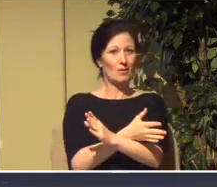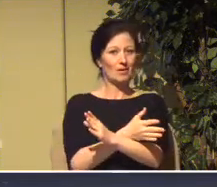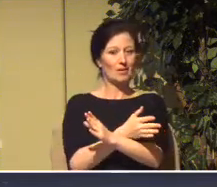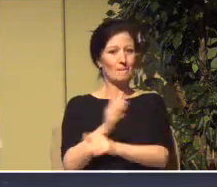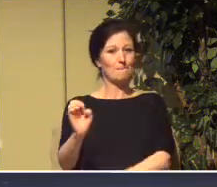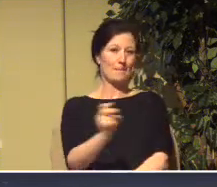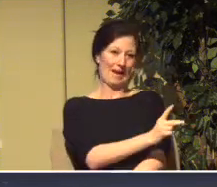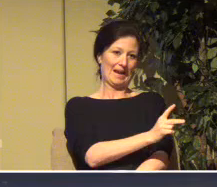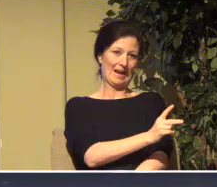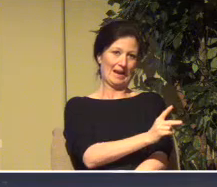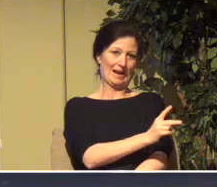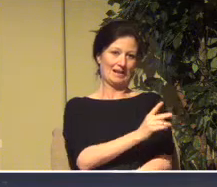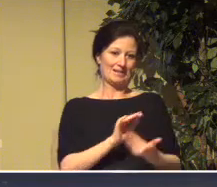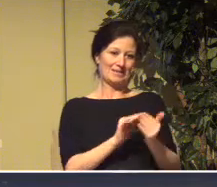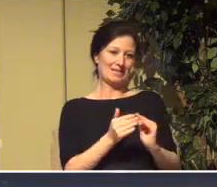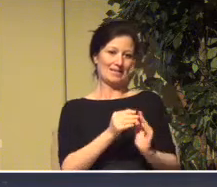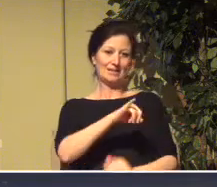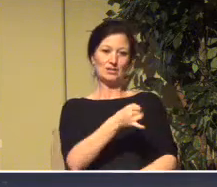Jerusalem.